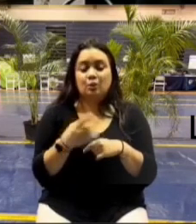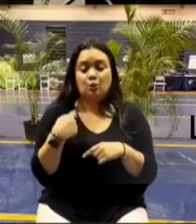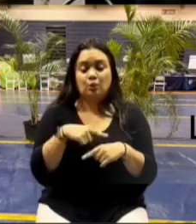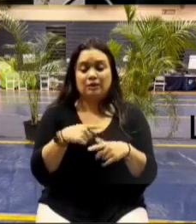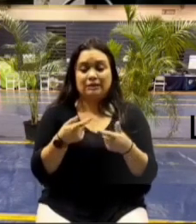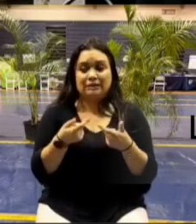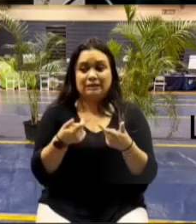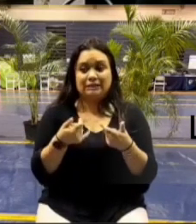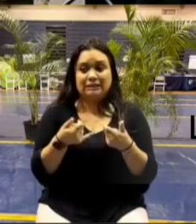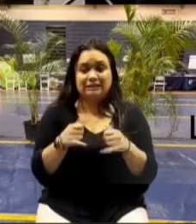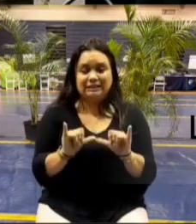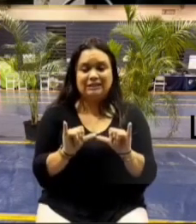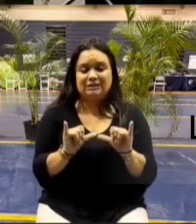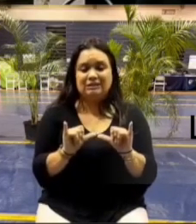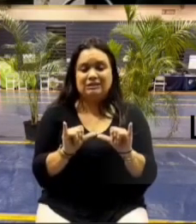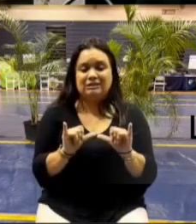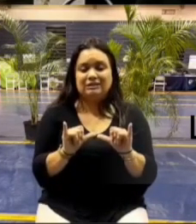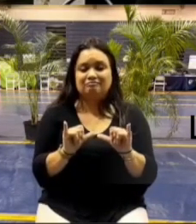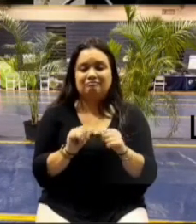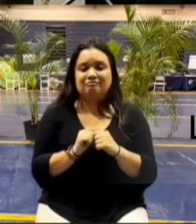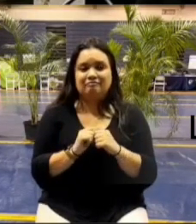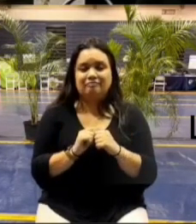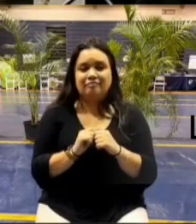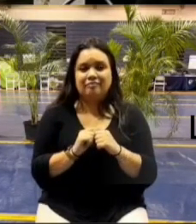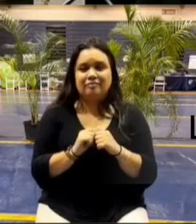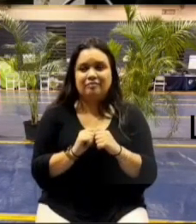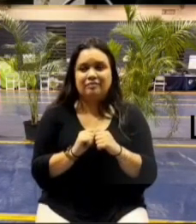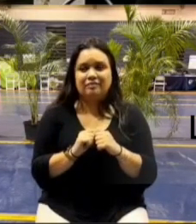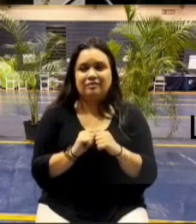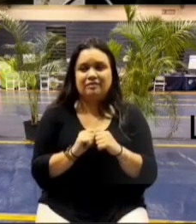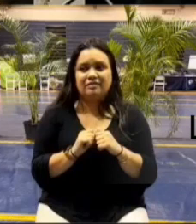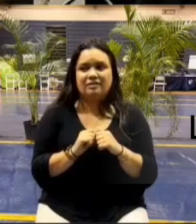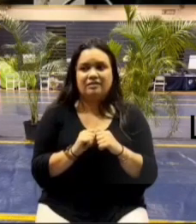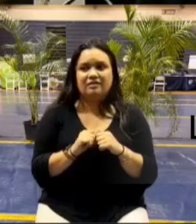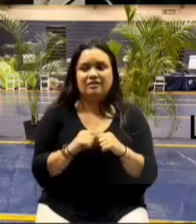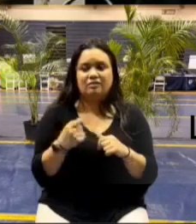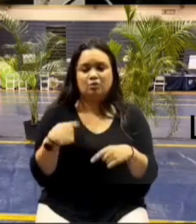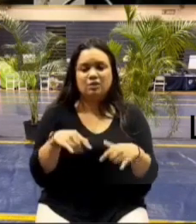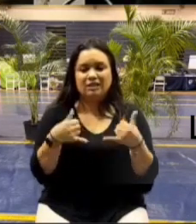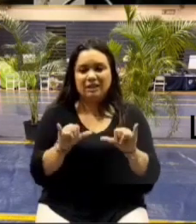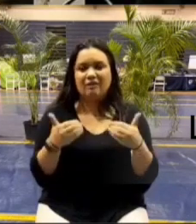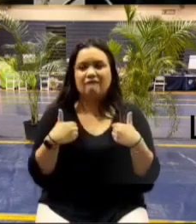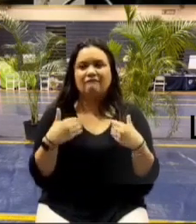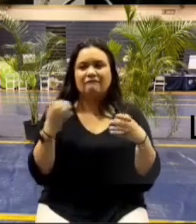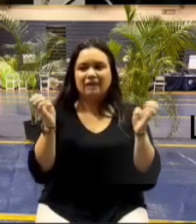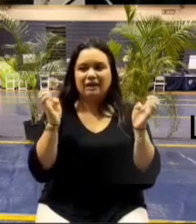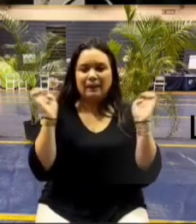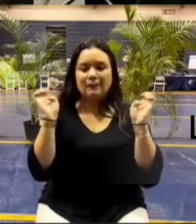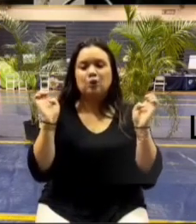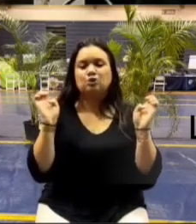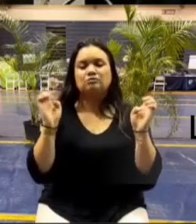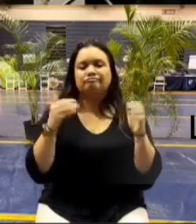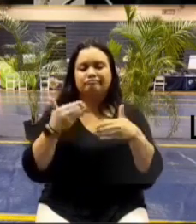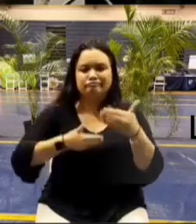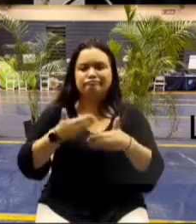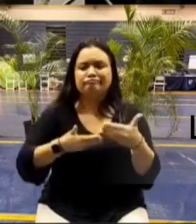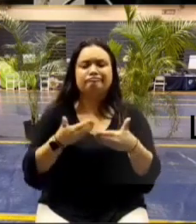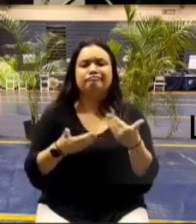with an emergency and and it is in everyone's best interest to get the ash debris